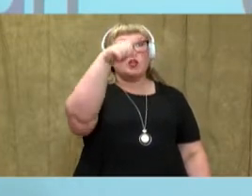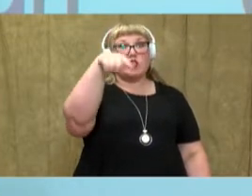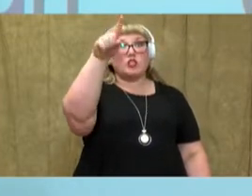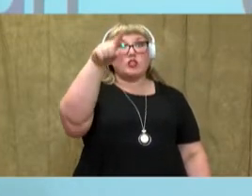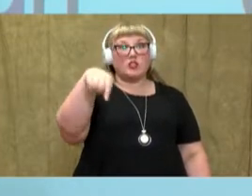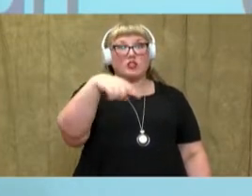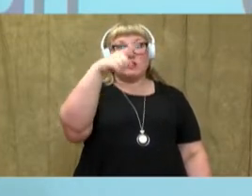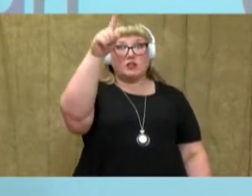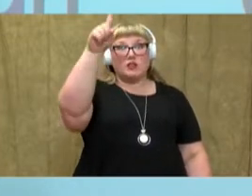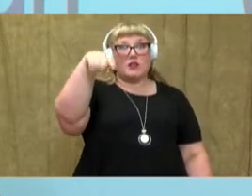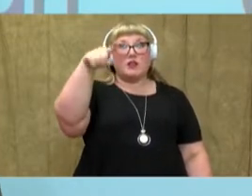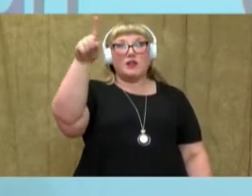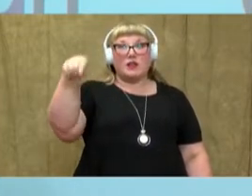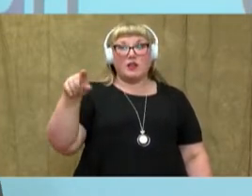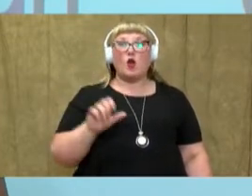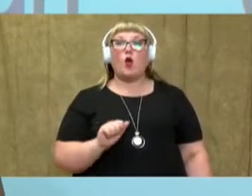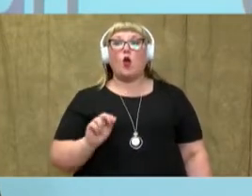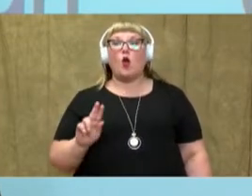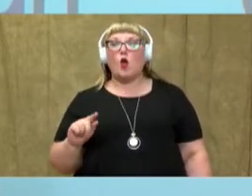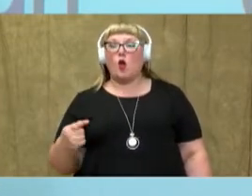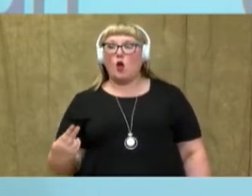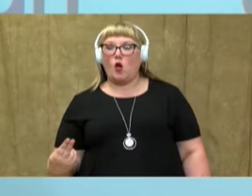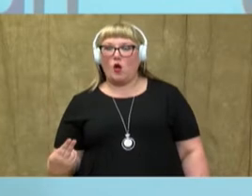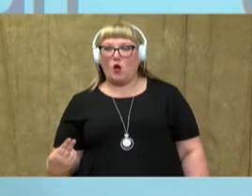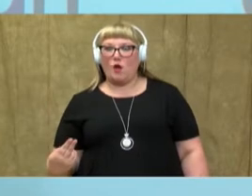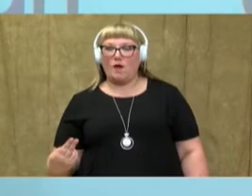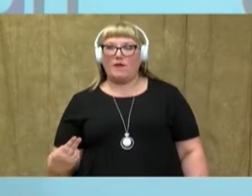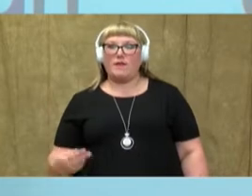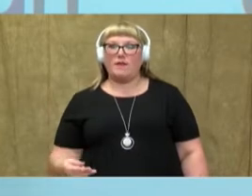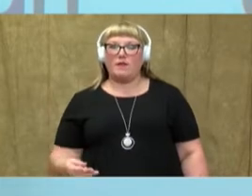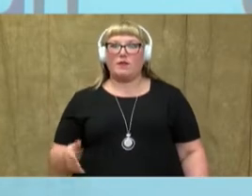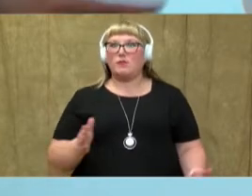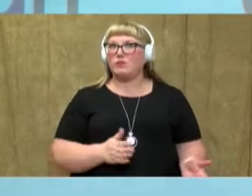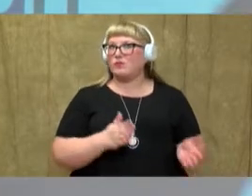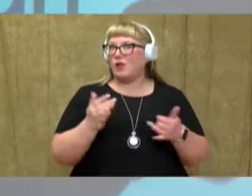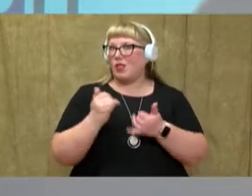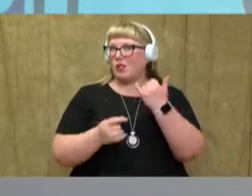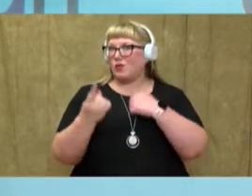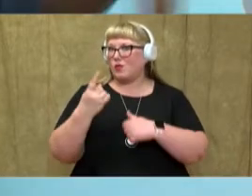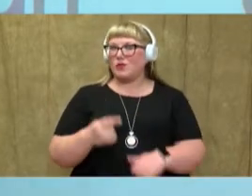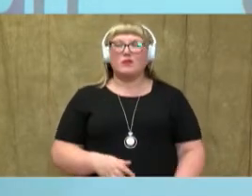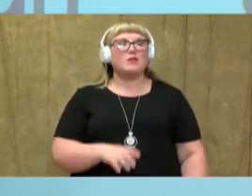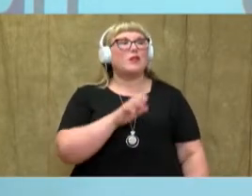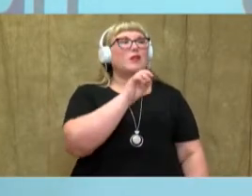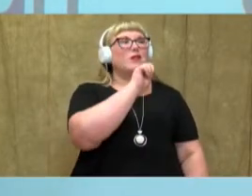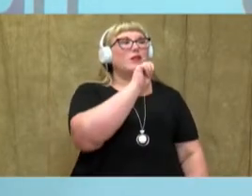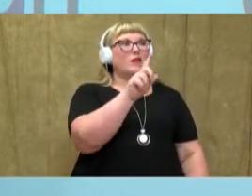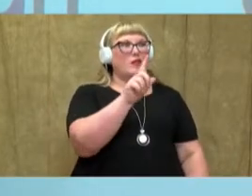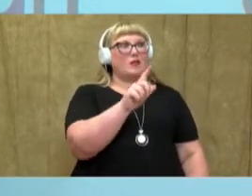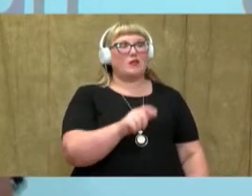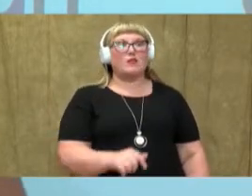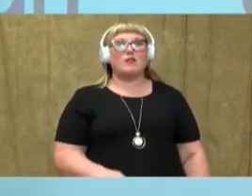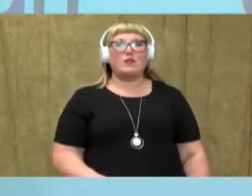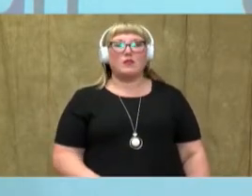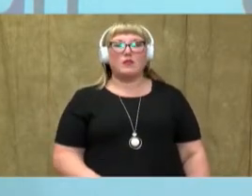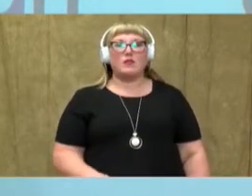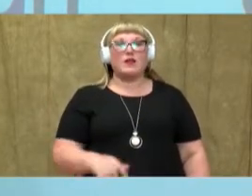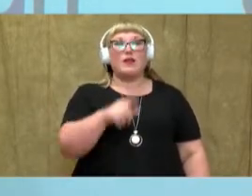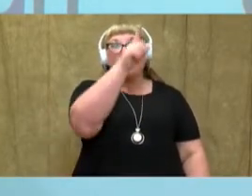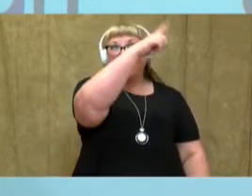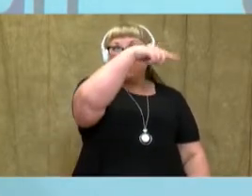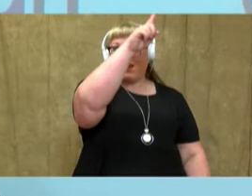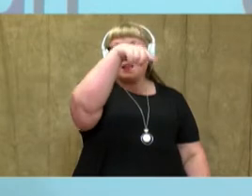-g-h-r. Let's do our last one. A-l. Ready? Go.